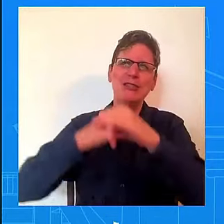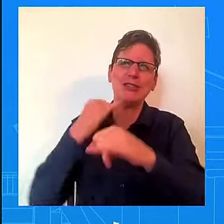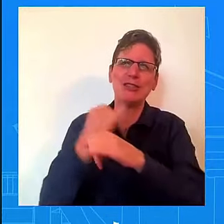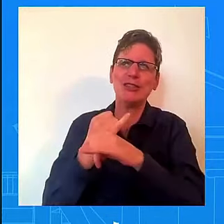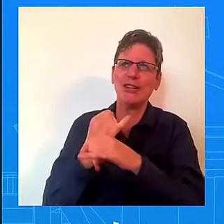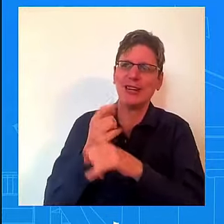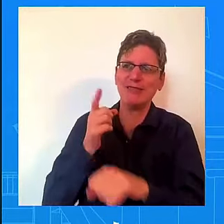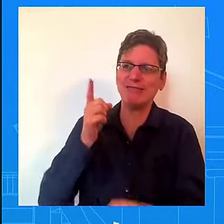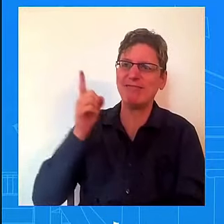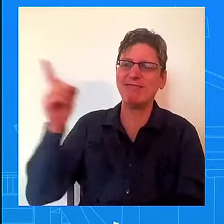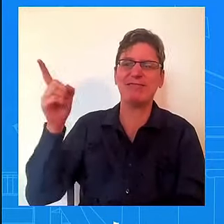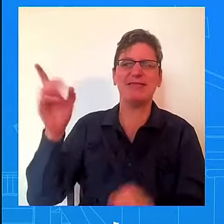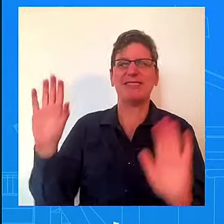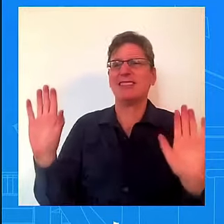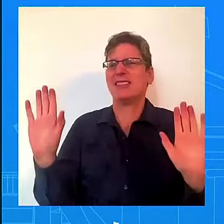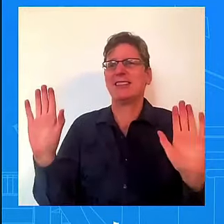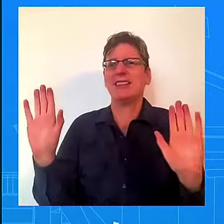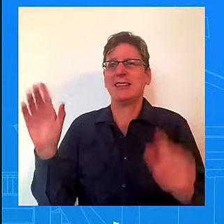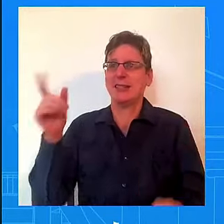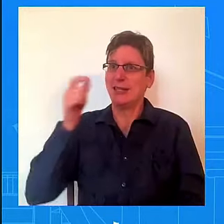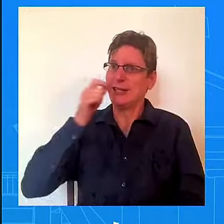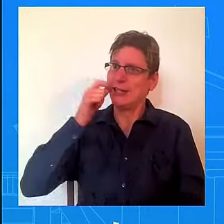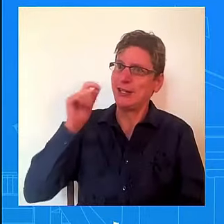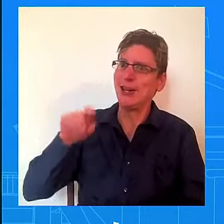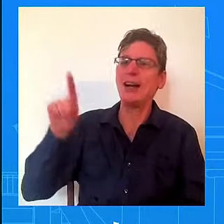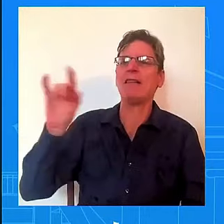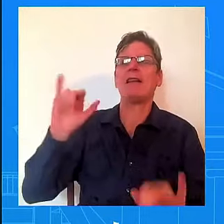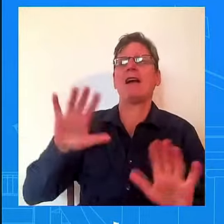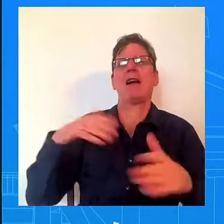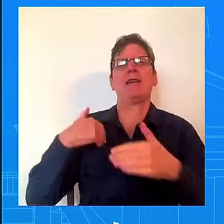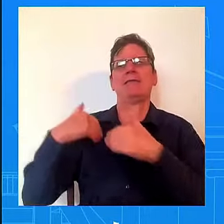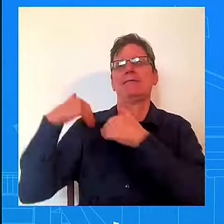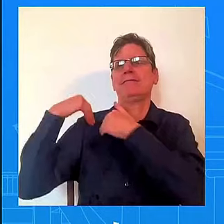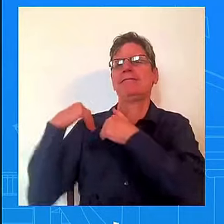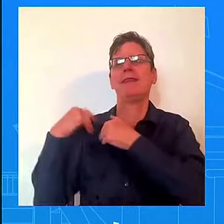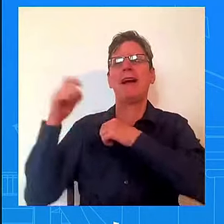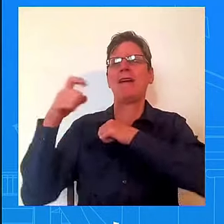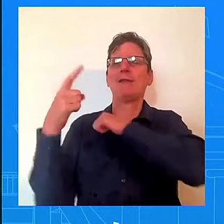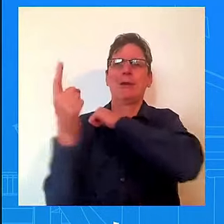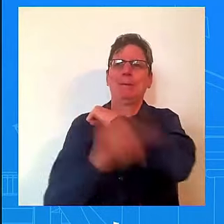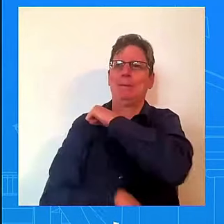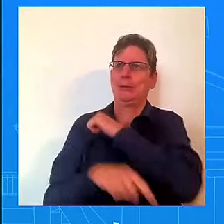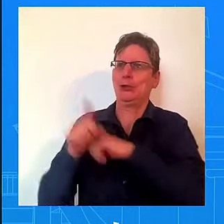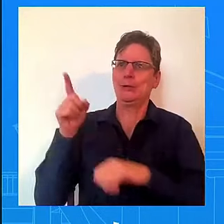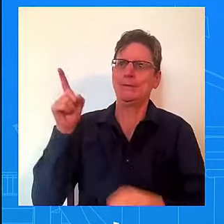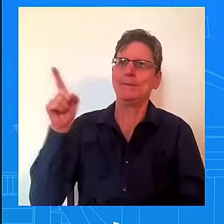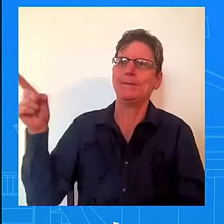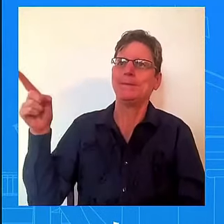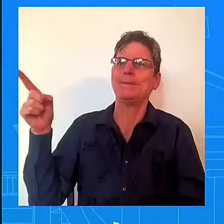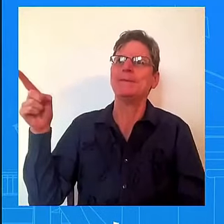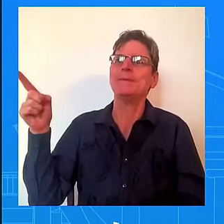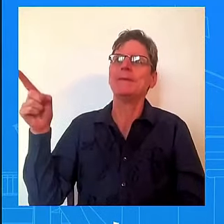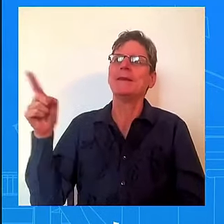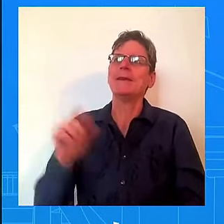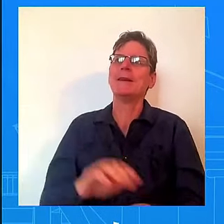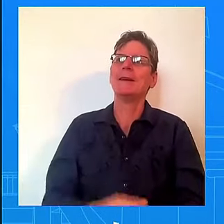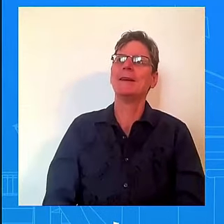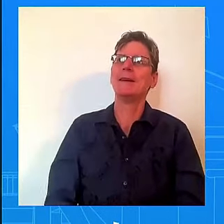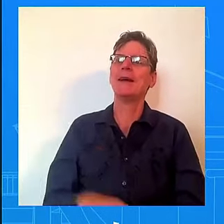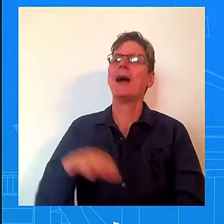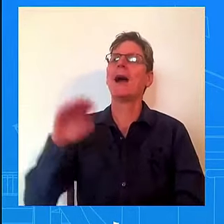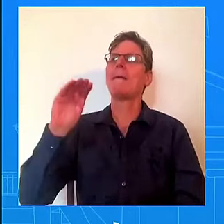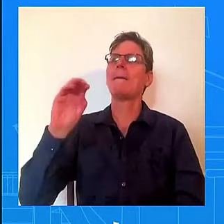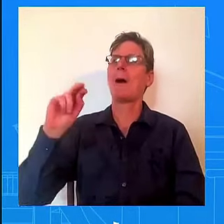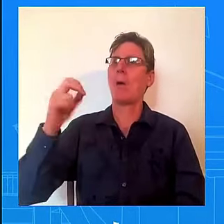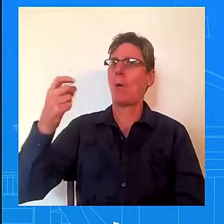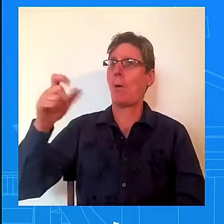We expect that Mongolia will adhere to its commitment to and support for the principles of